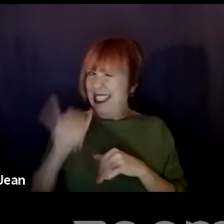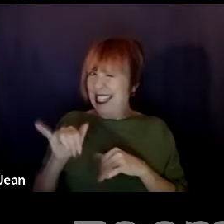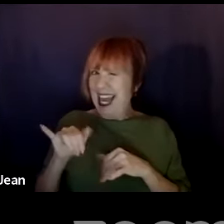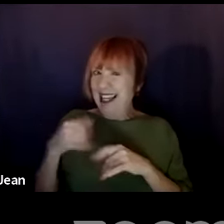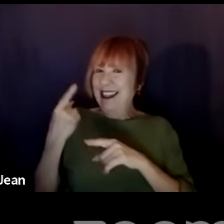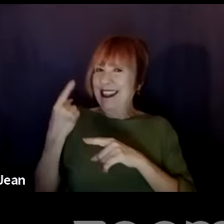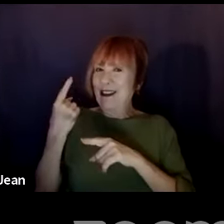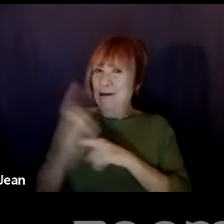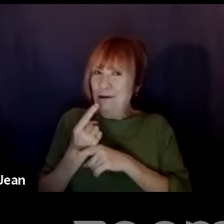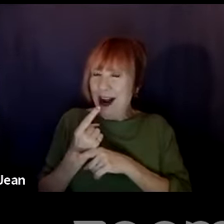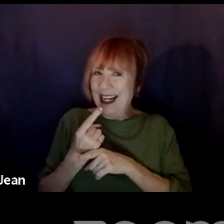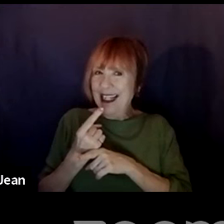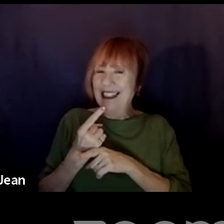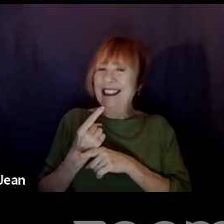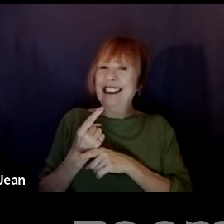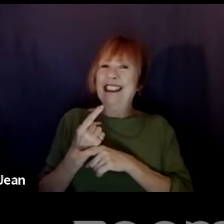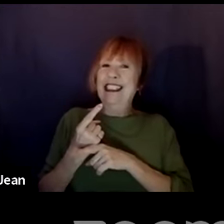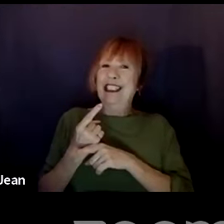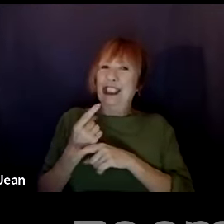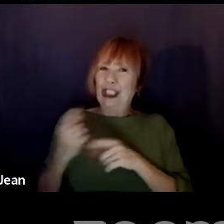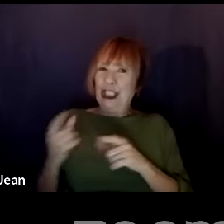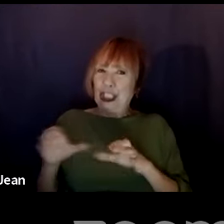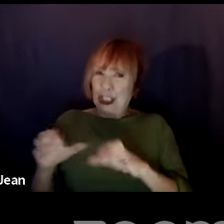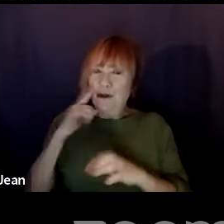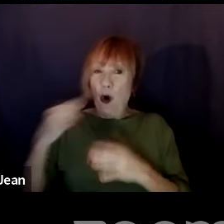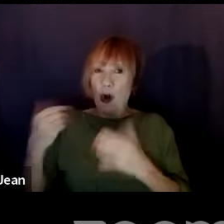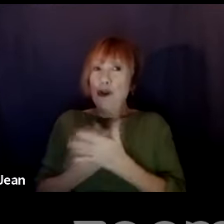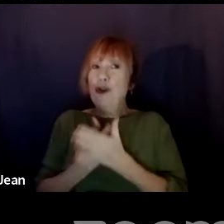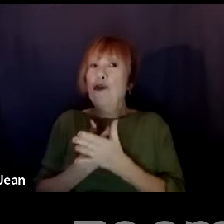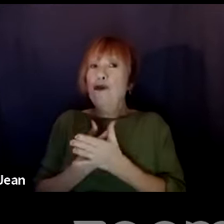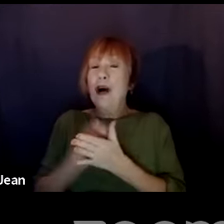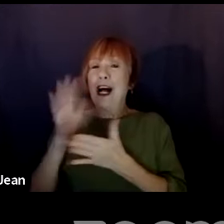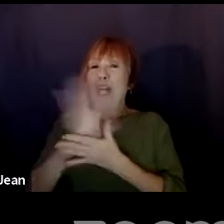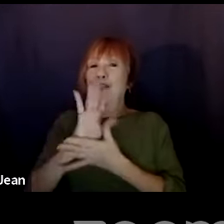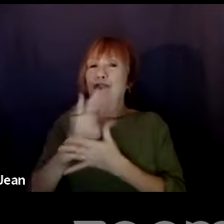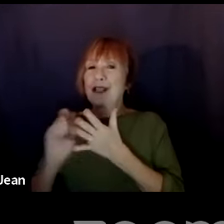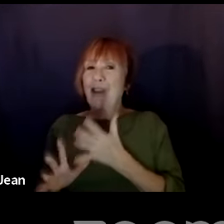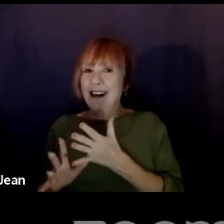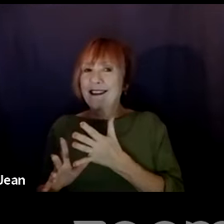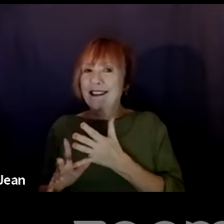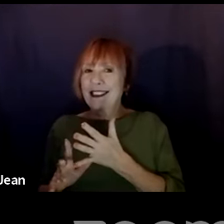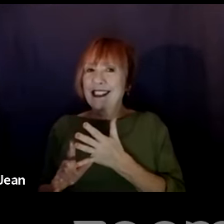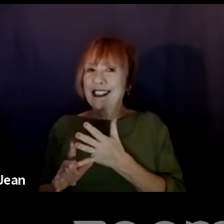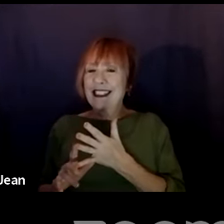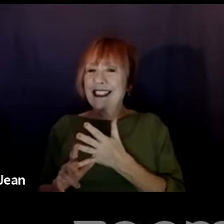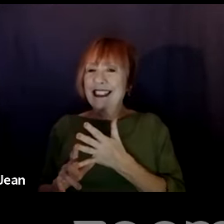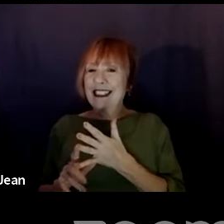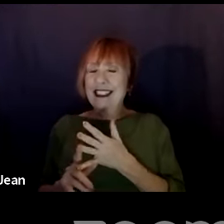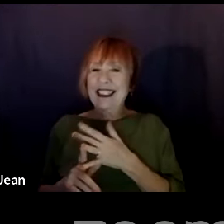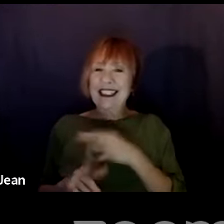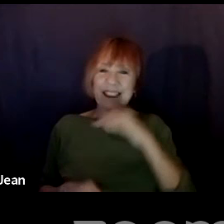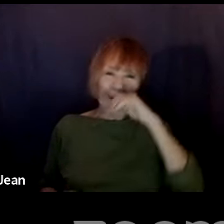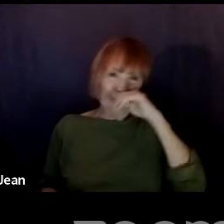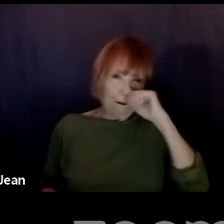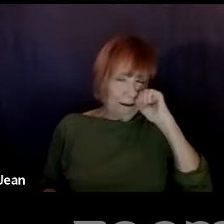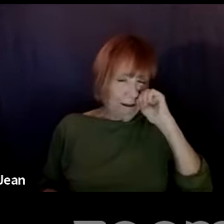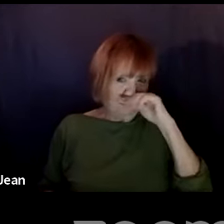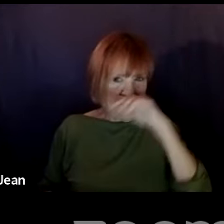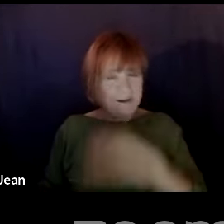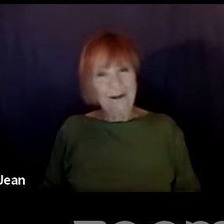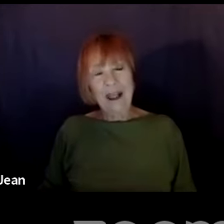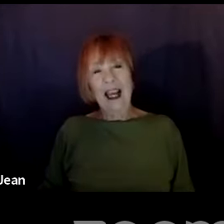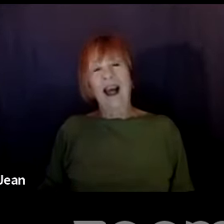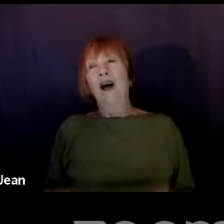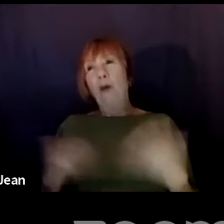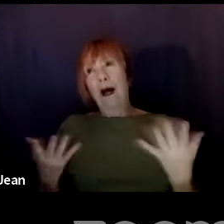for new screenwriters? Paul? Well, there's, you can say just right off the bat that it's not the right